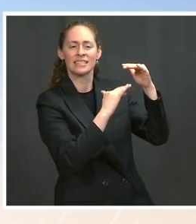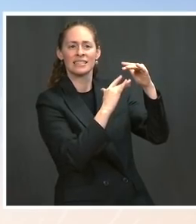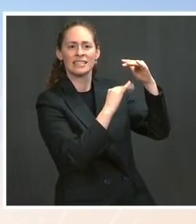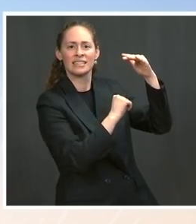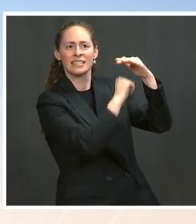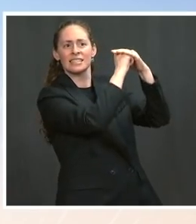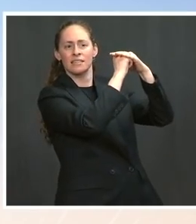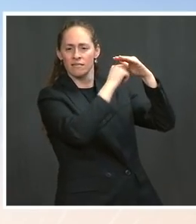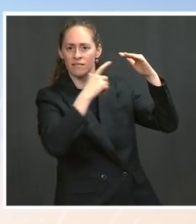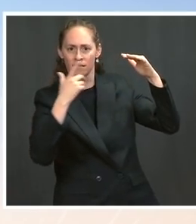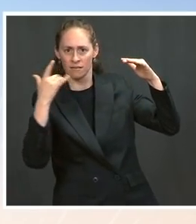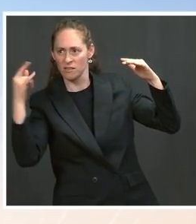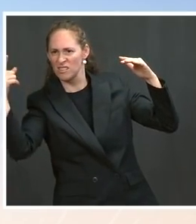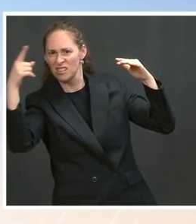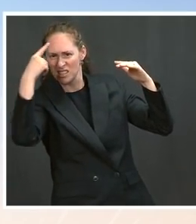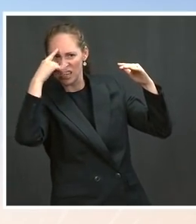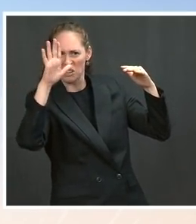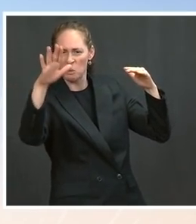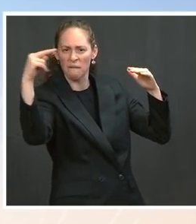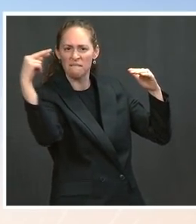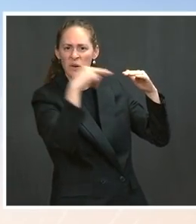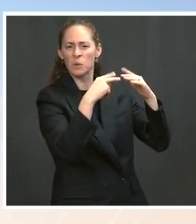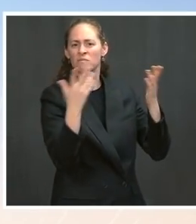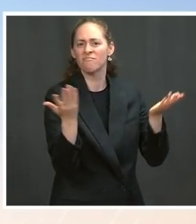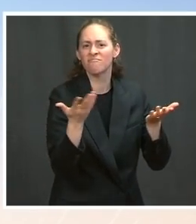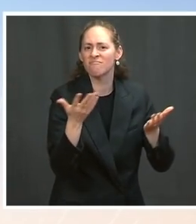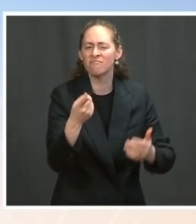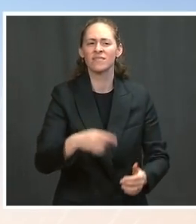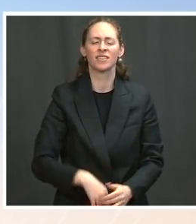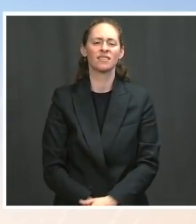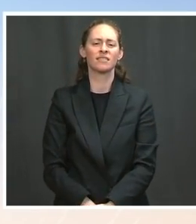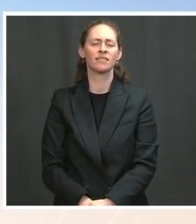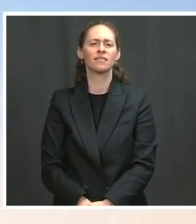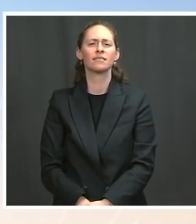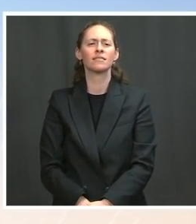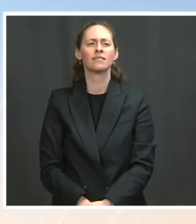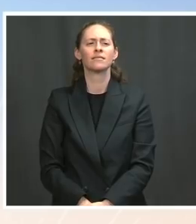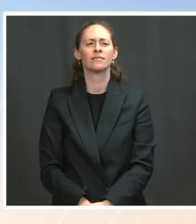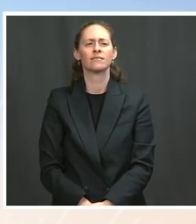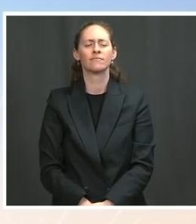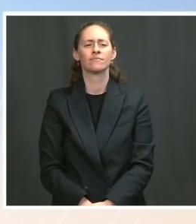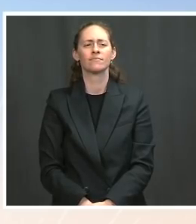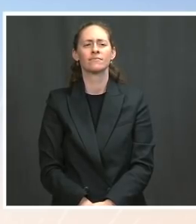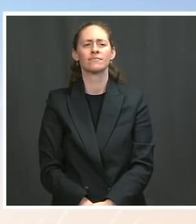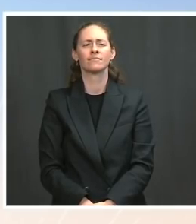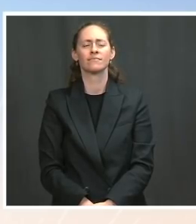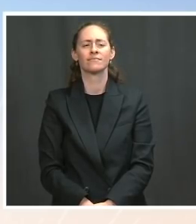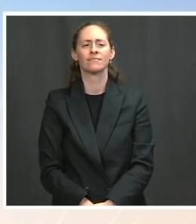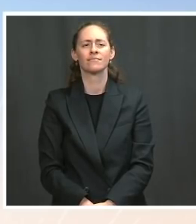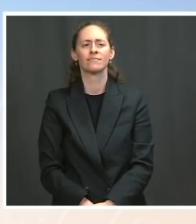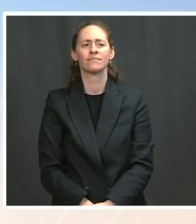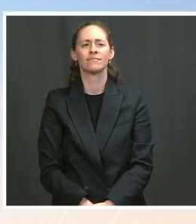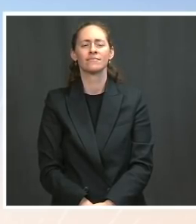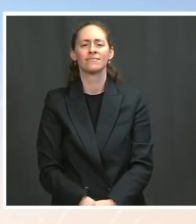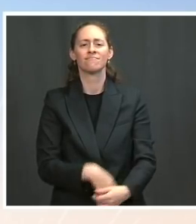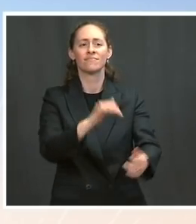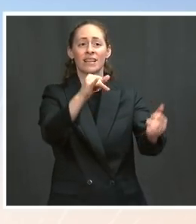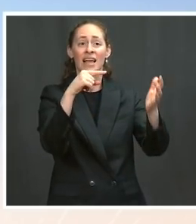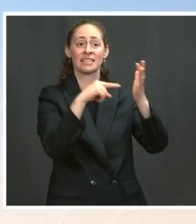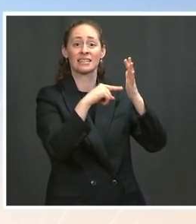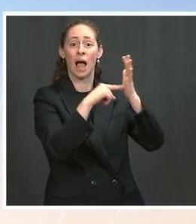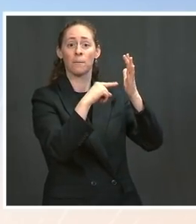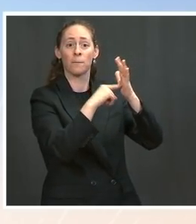So, all I can really tell you is that the debt ceiling comes back into effect on July 31st.